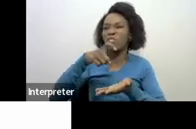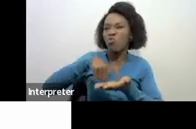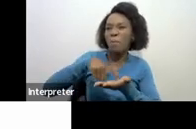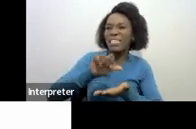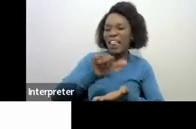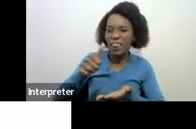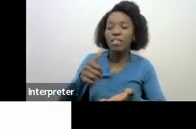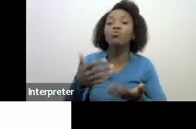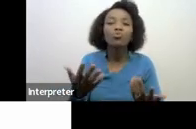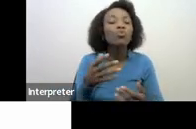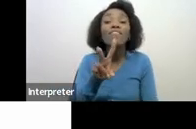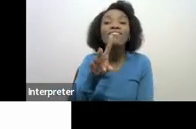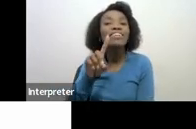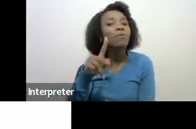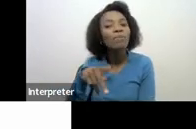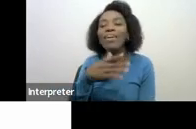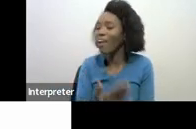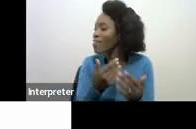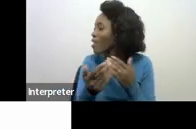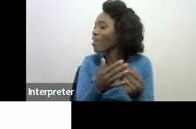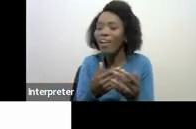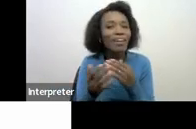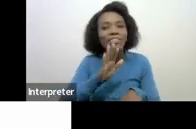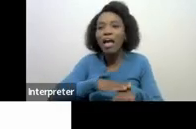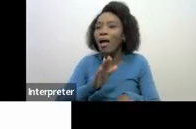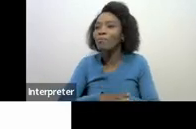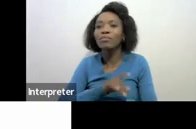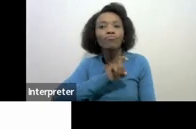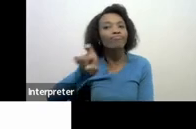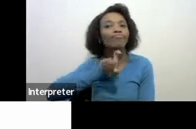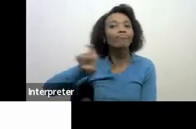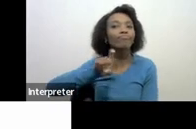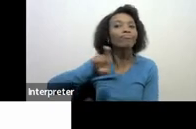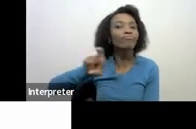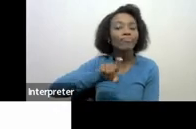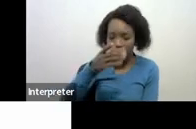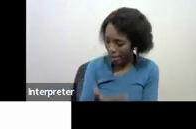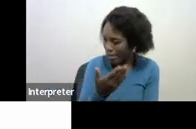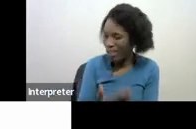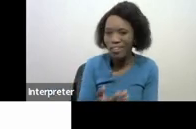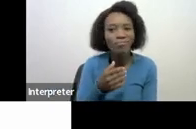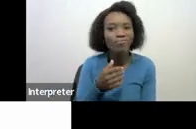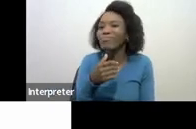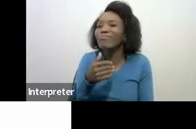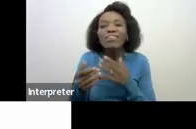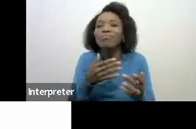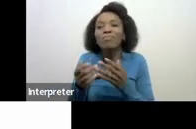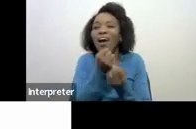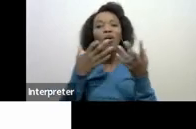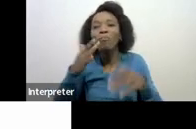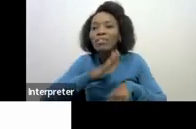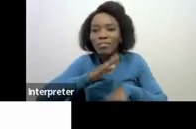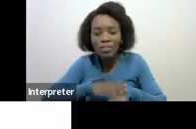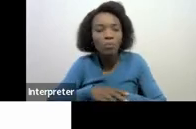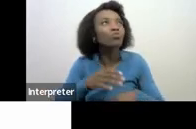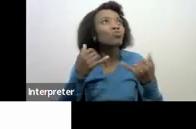VDP as many times as you want you can come today for income we'll sort out your